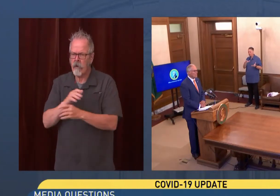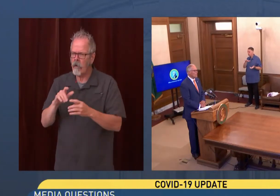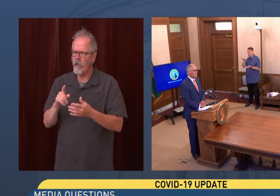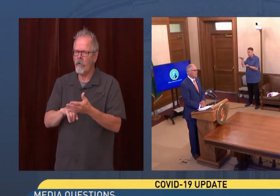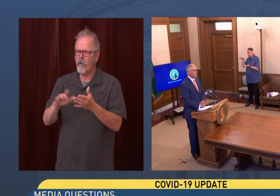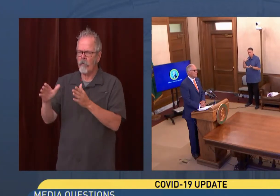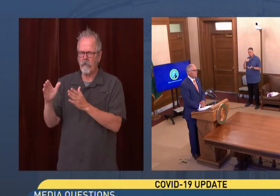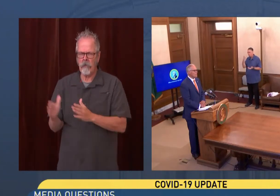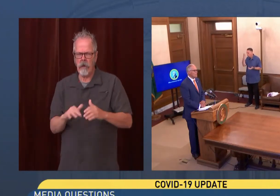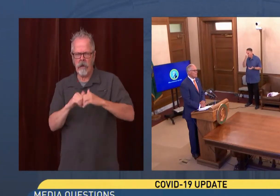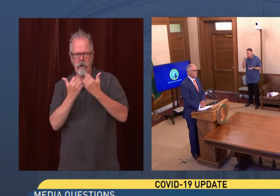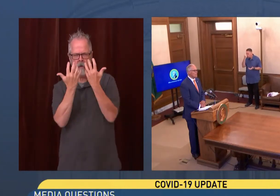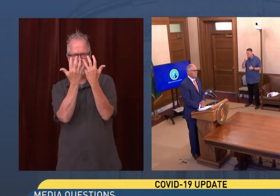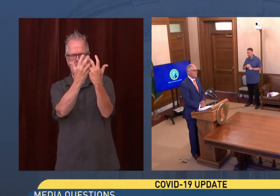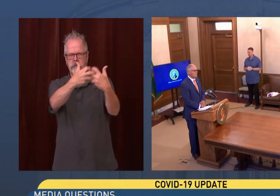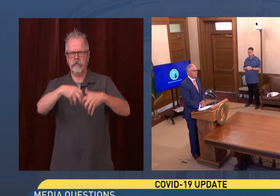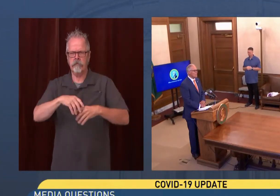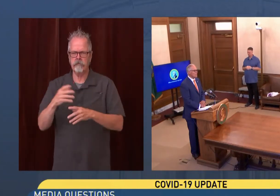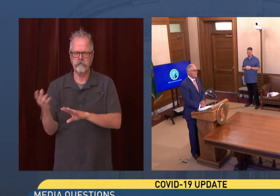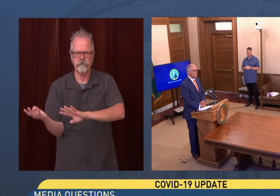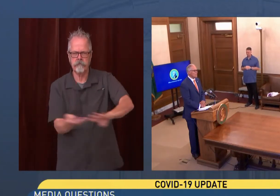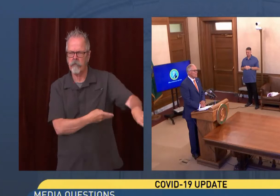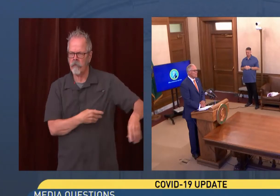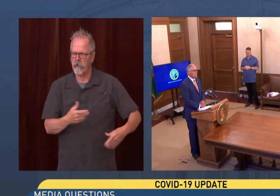Thanks for the question.